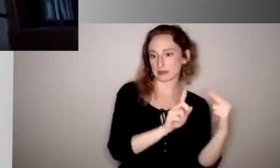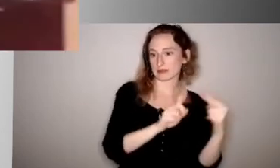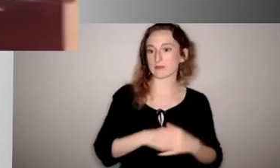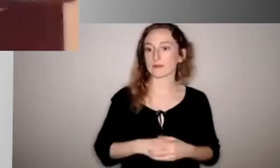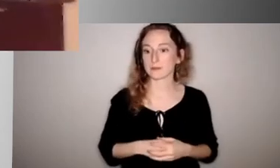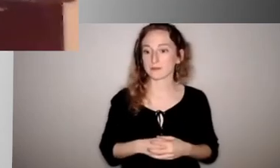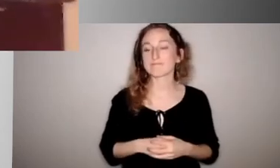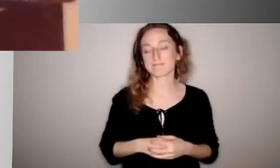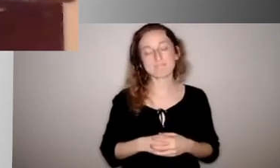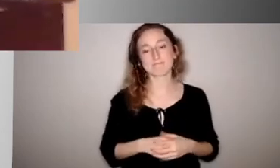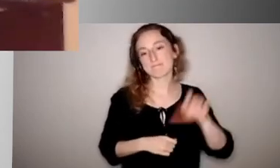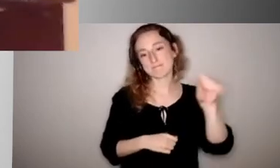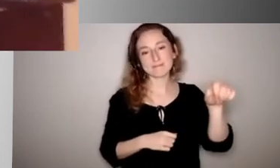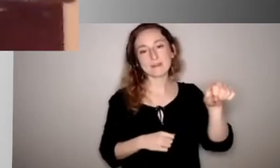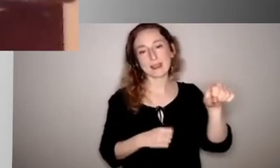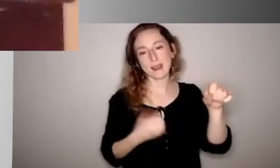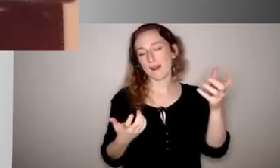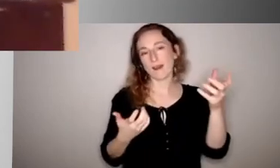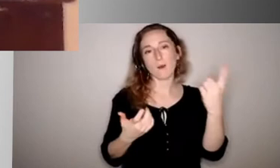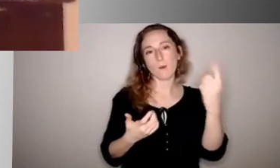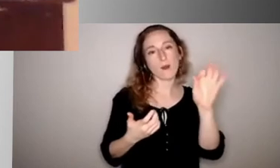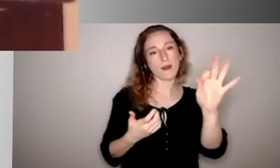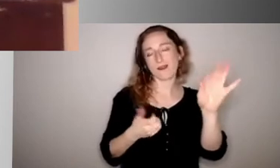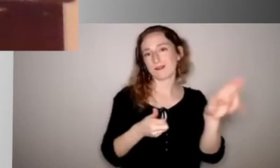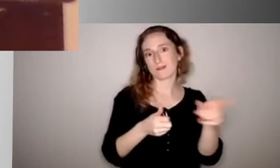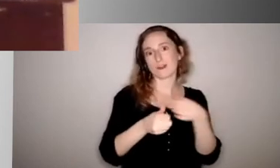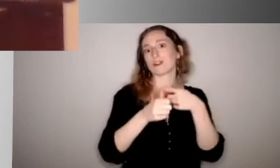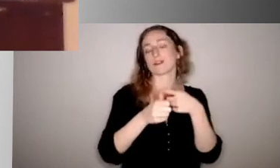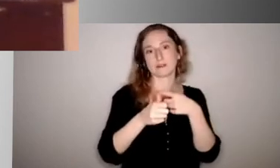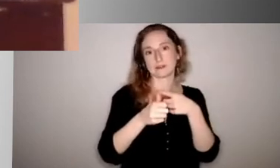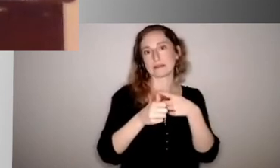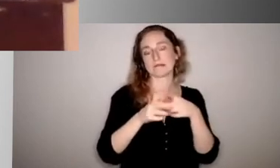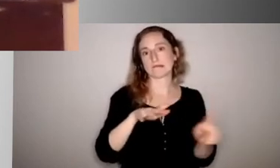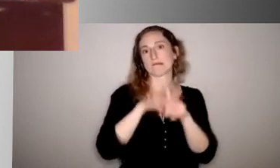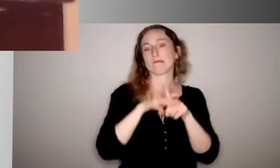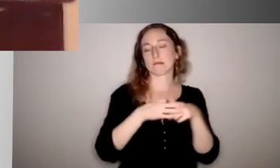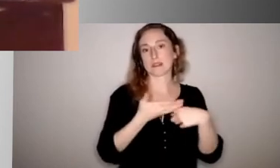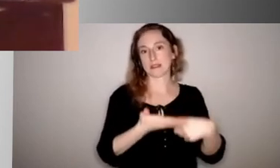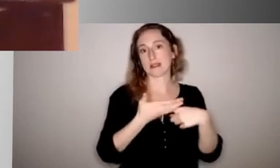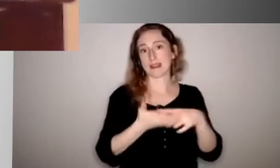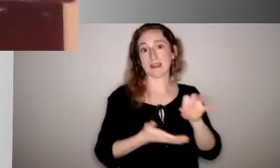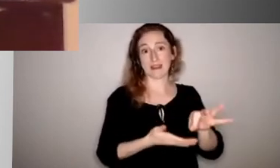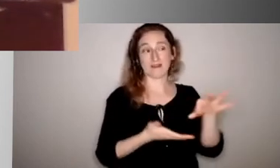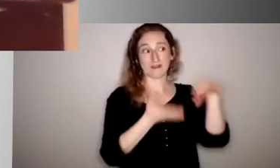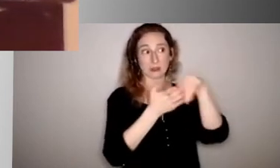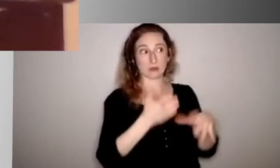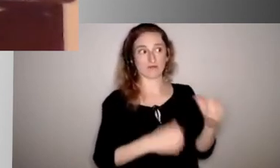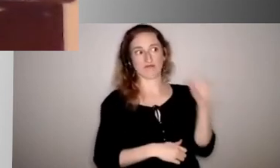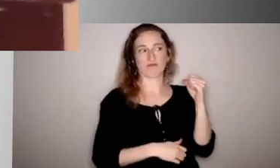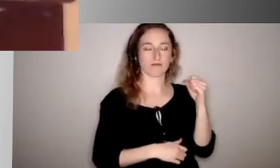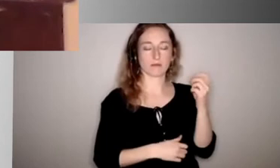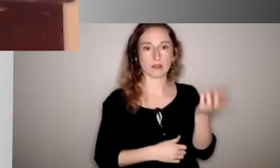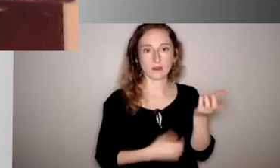That was one of the first discussions we had, ironically, is what about those students that don't wear them? And so much like